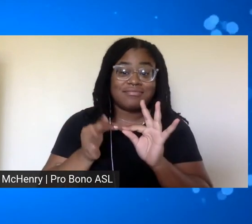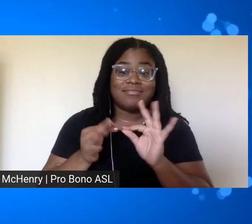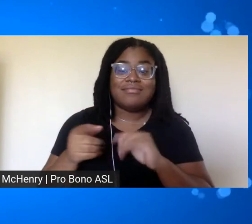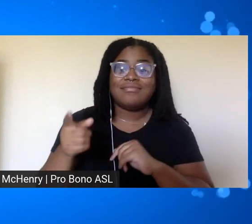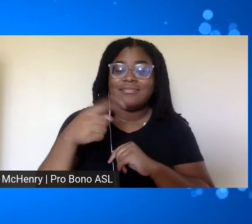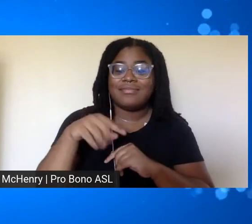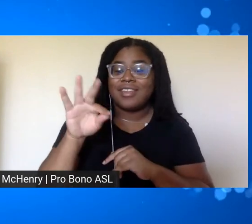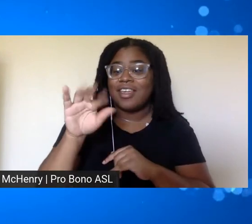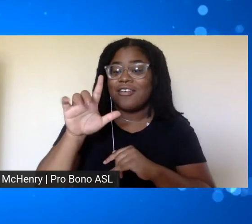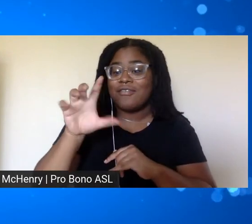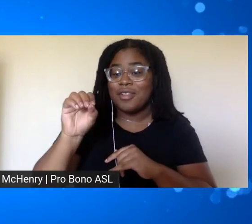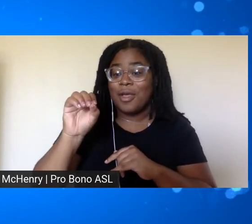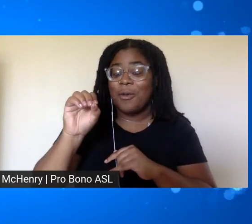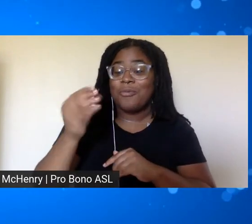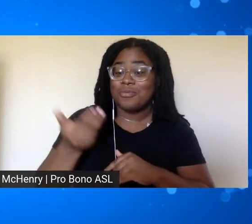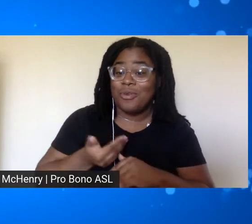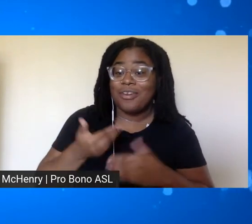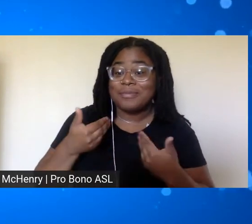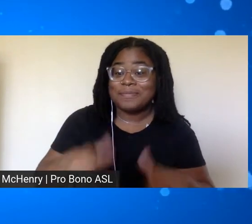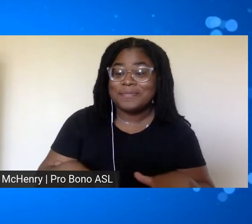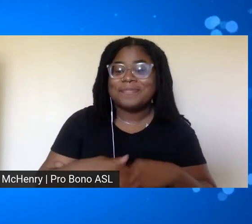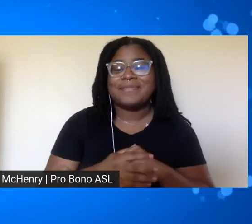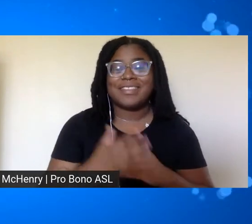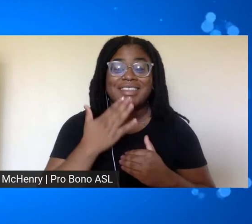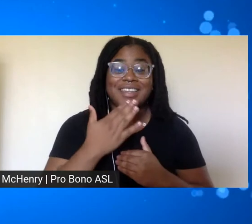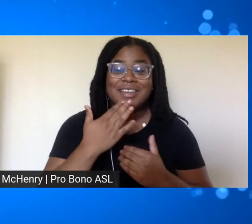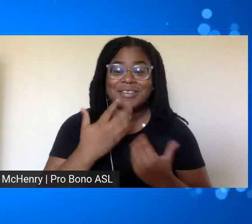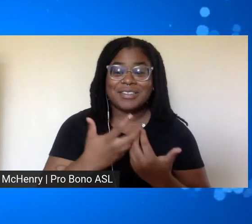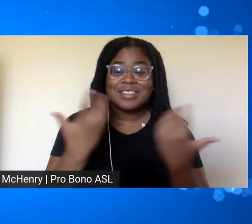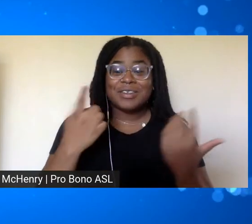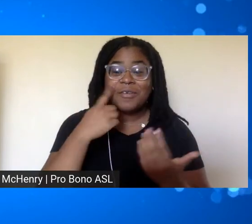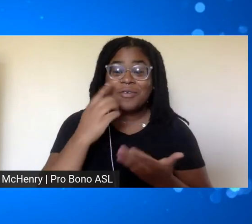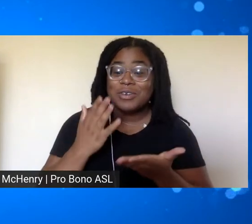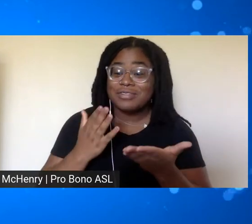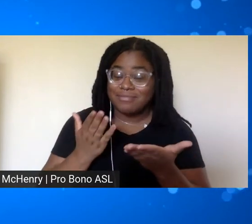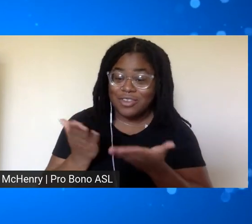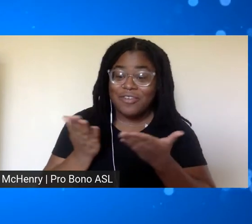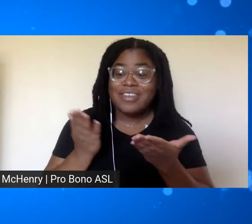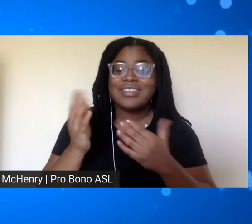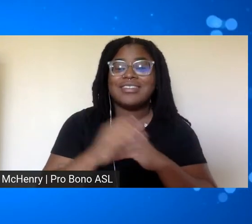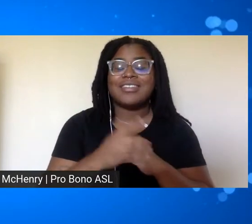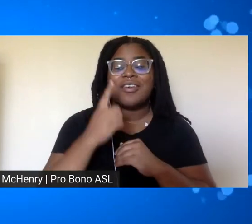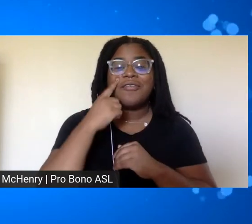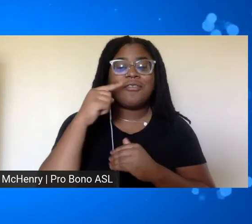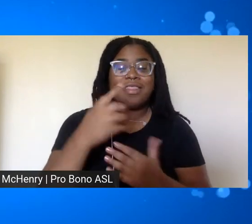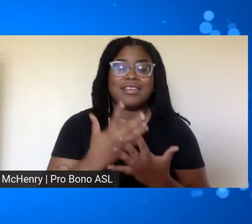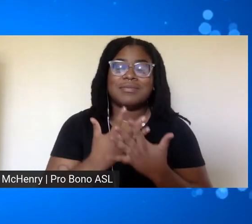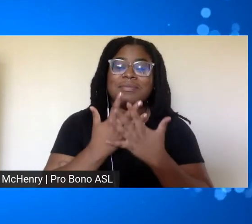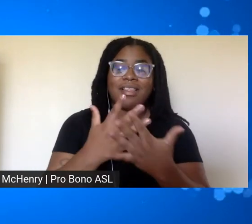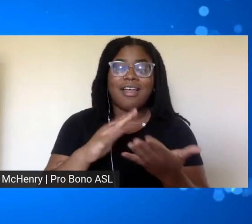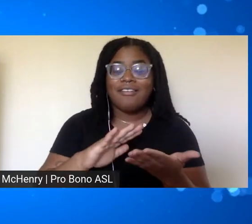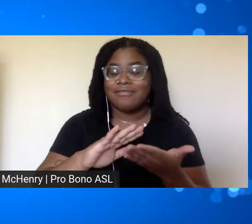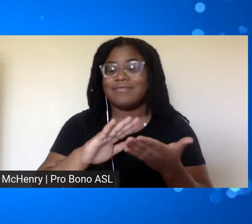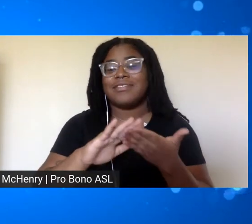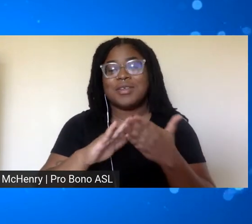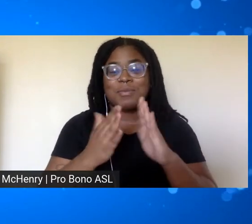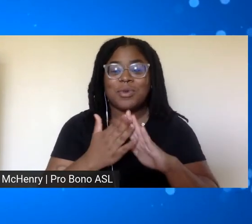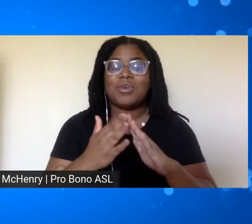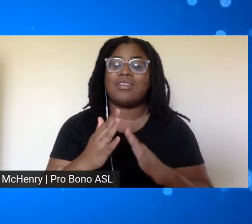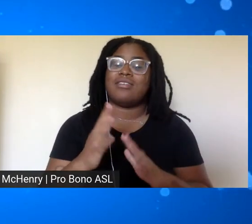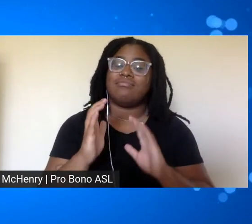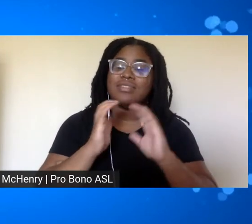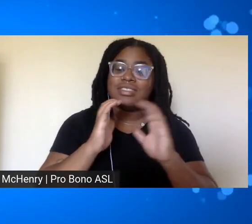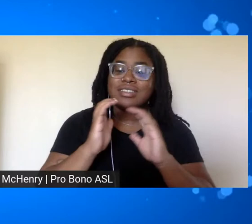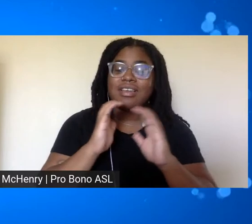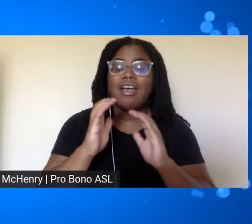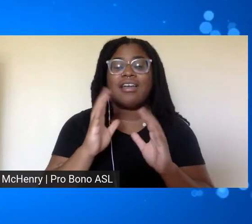flow mchenry welcome flow thank you so much for your service for this beloved community talks experience what